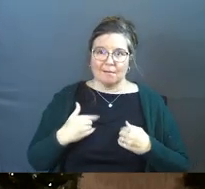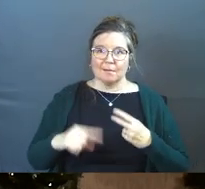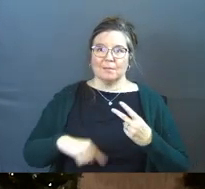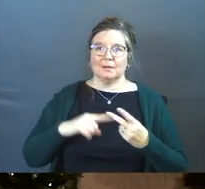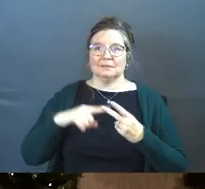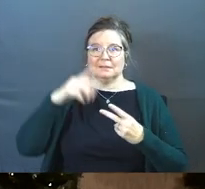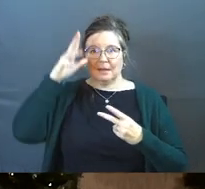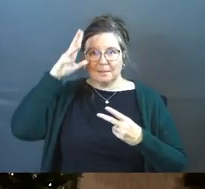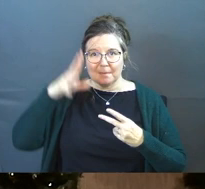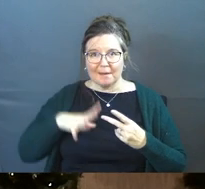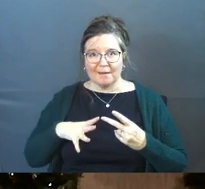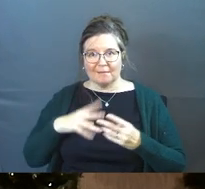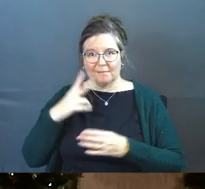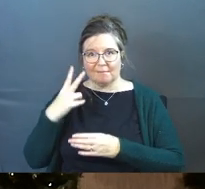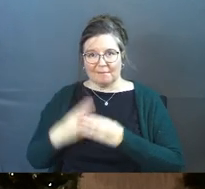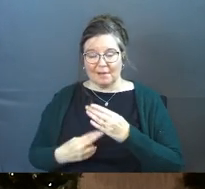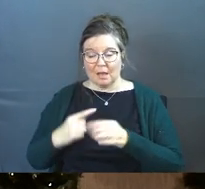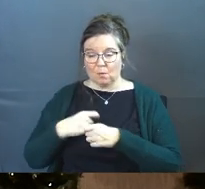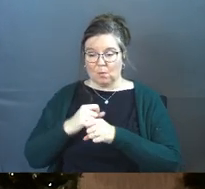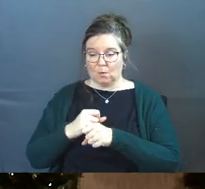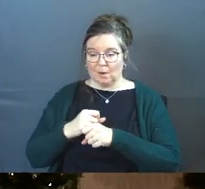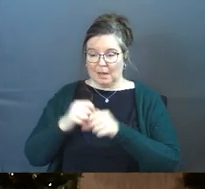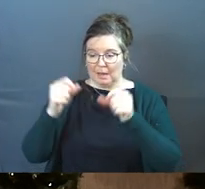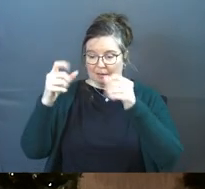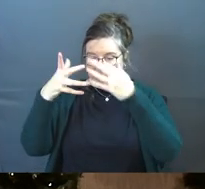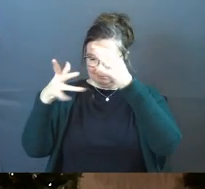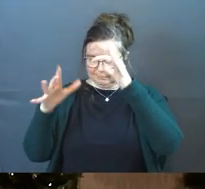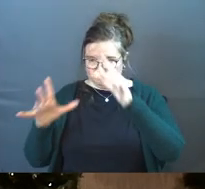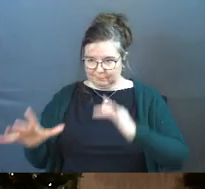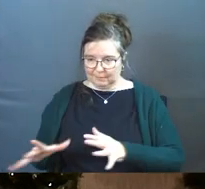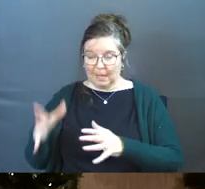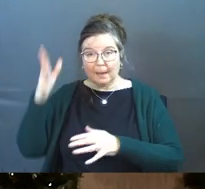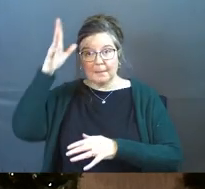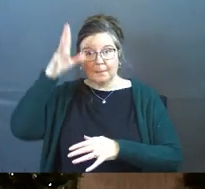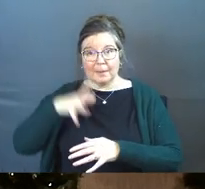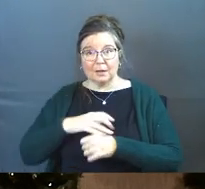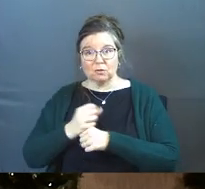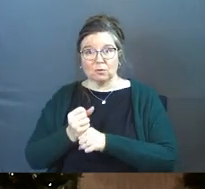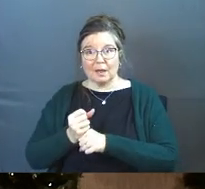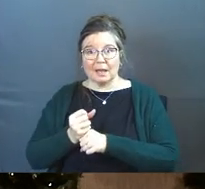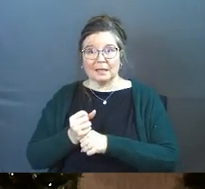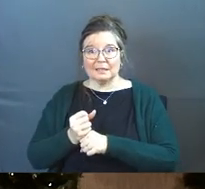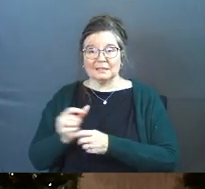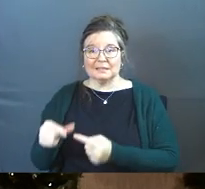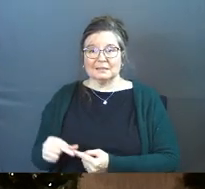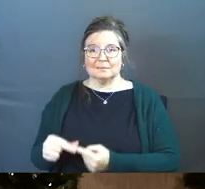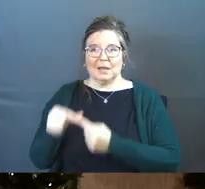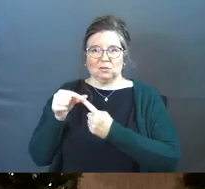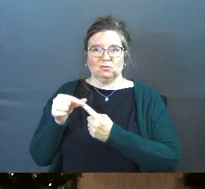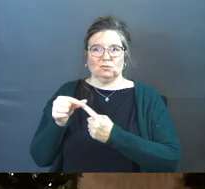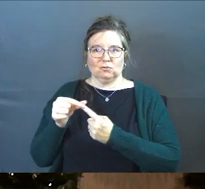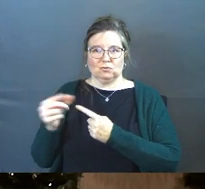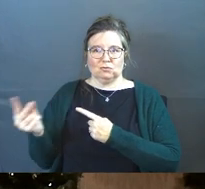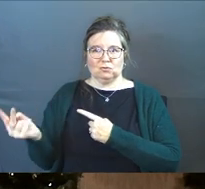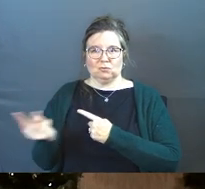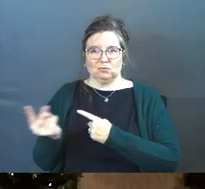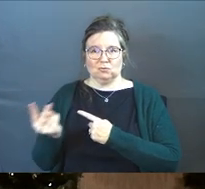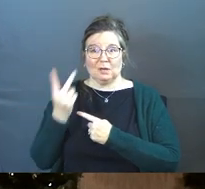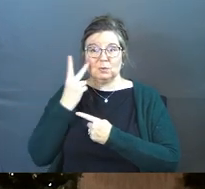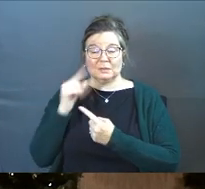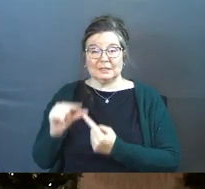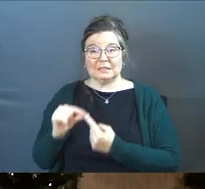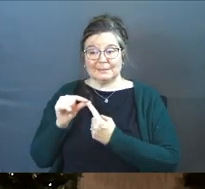mankind. And when he creates mankind, he creates them special. And you see